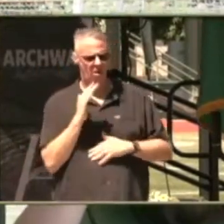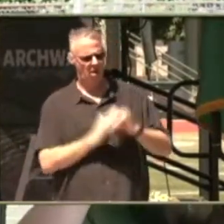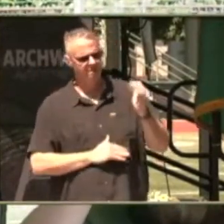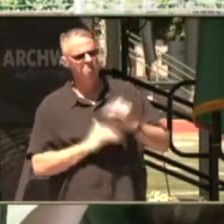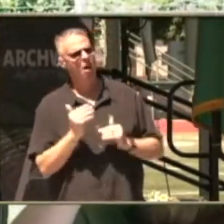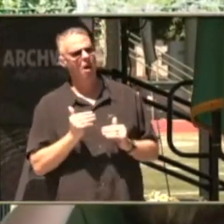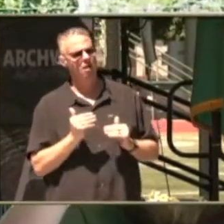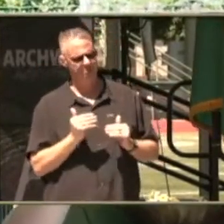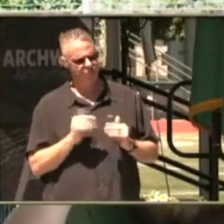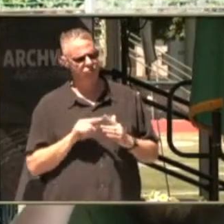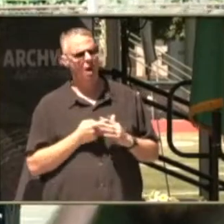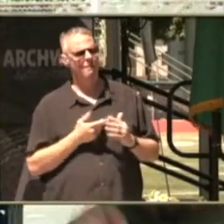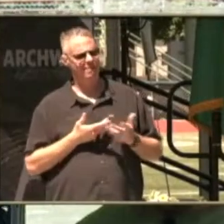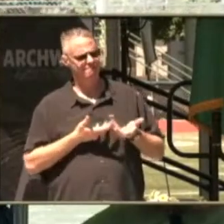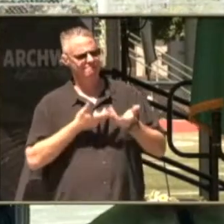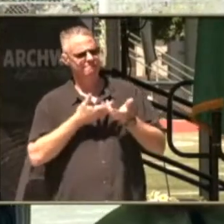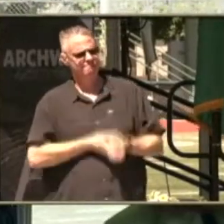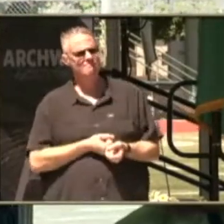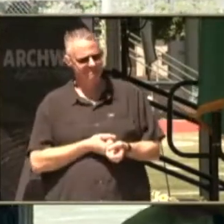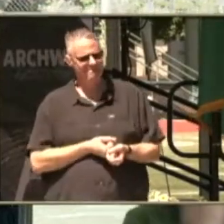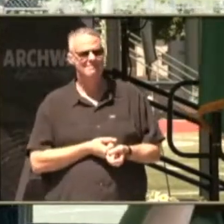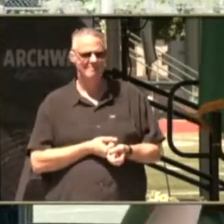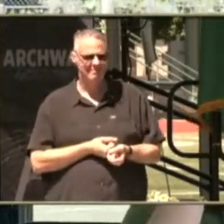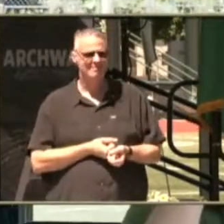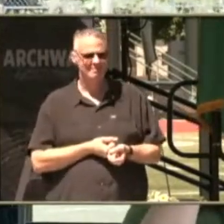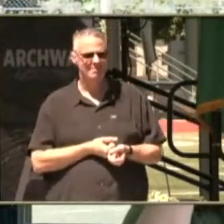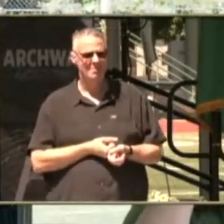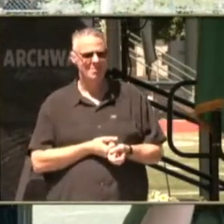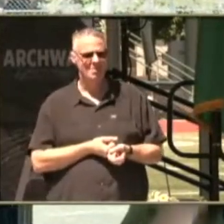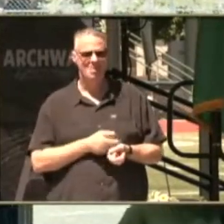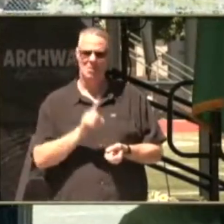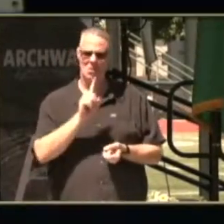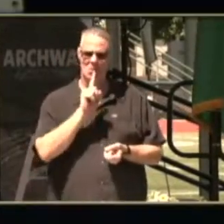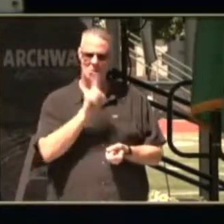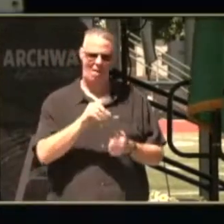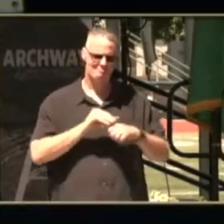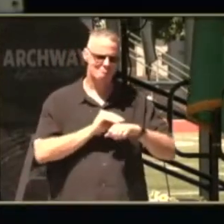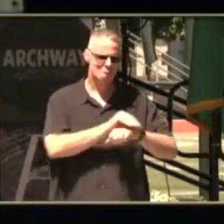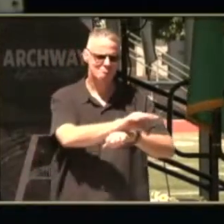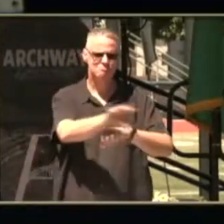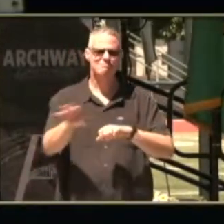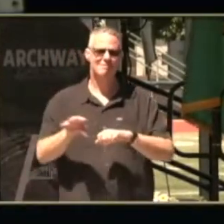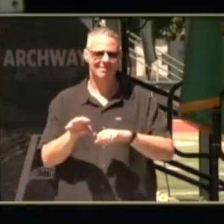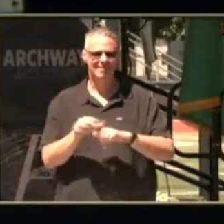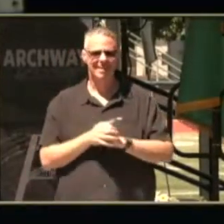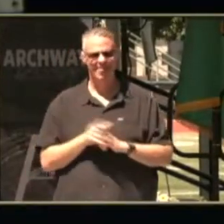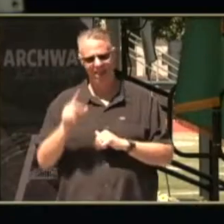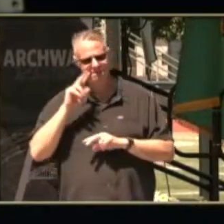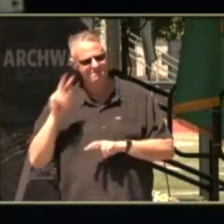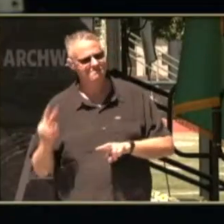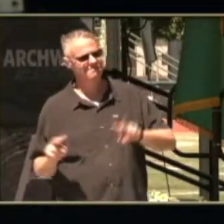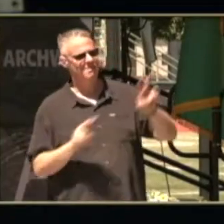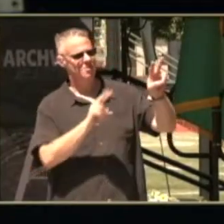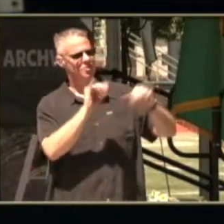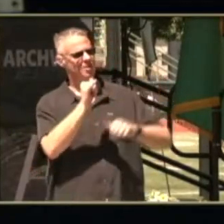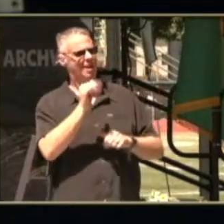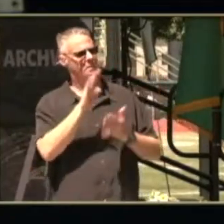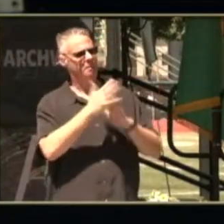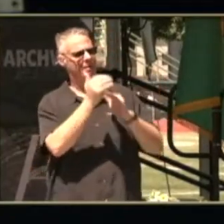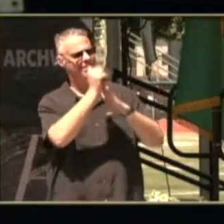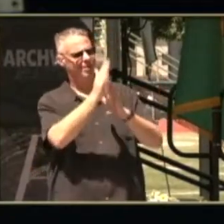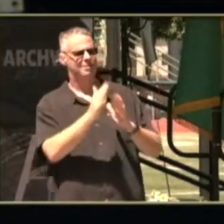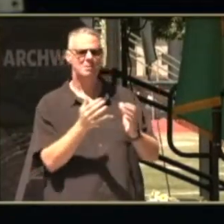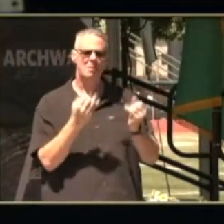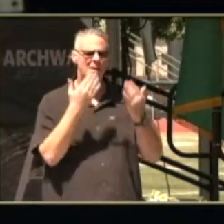which has really uh rubbed off on everyone and they had looked to you as a leader for that